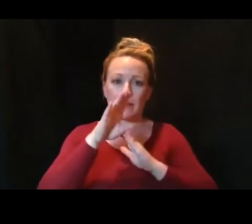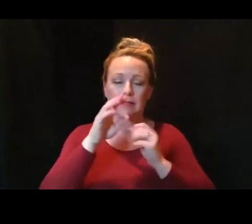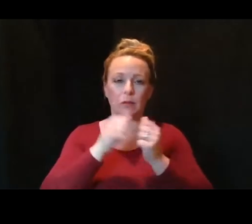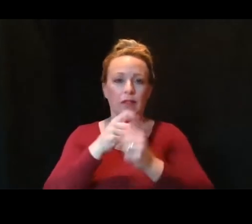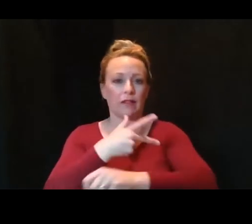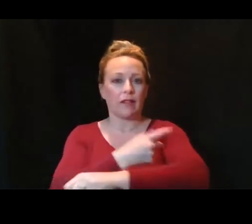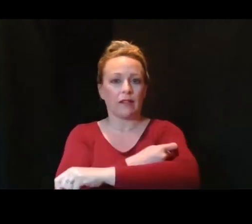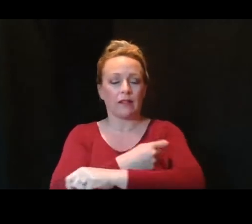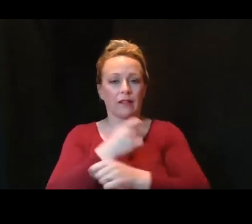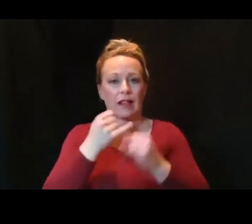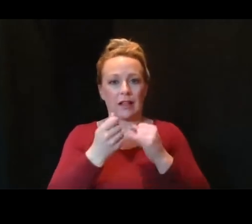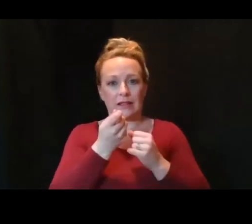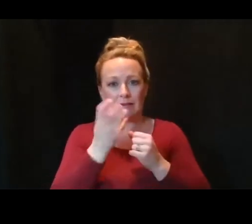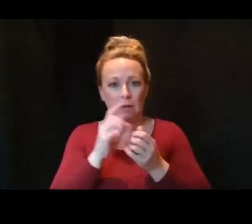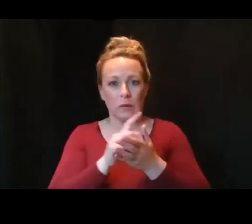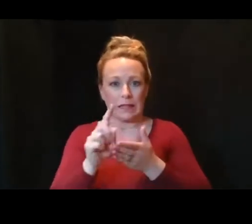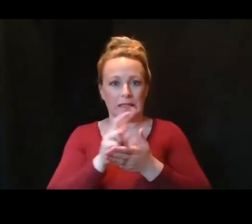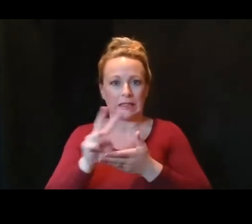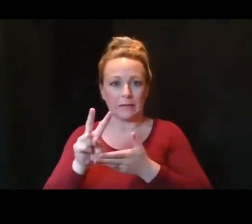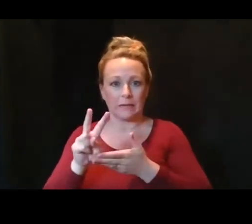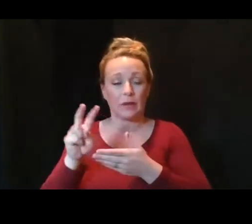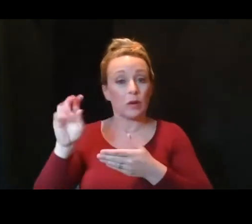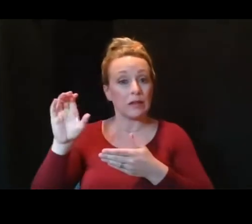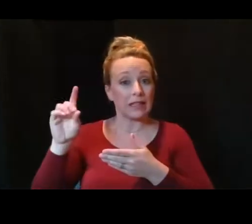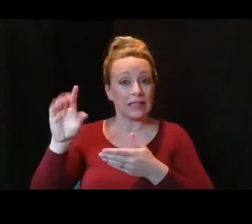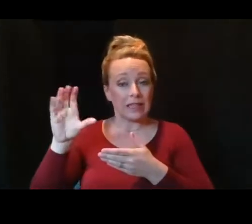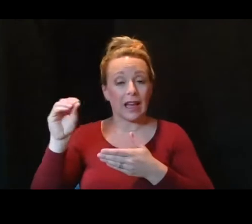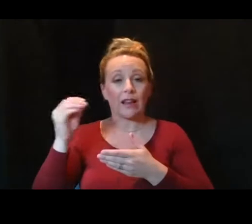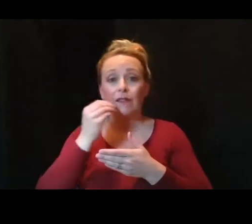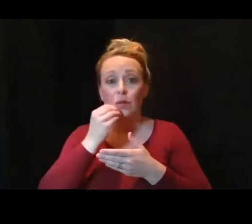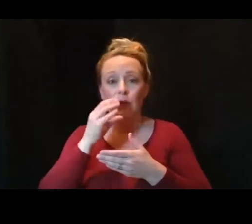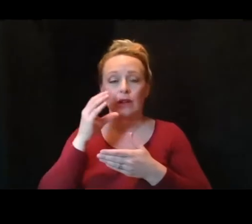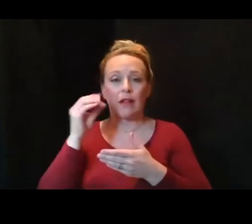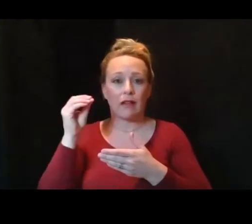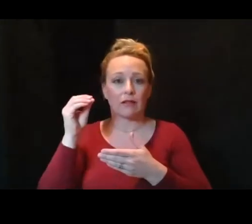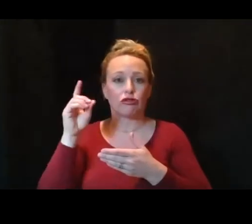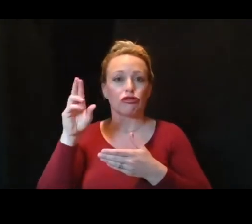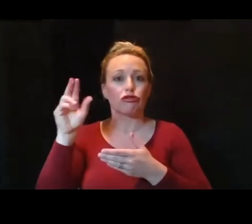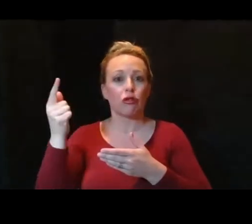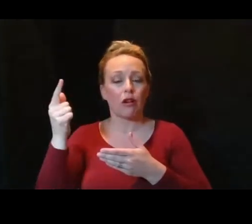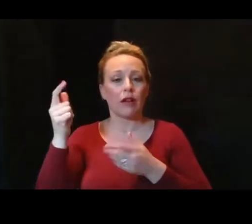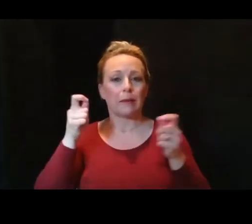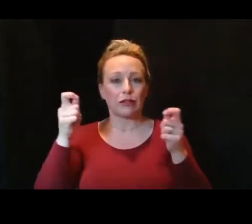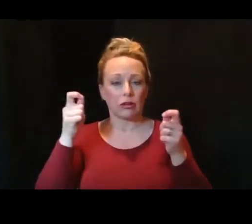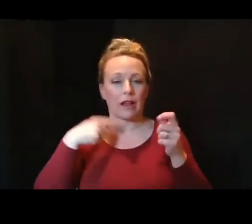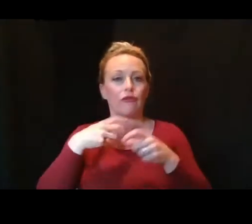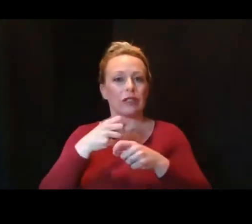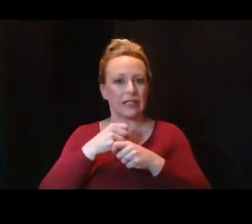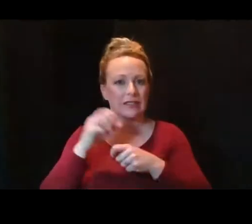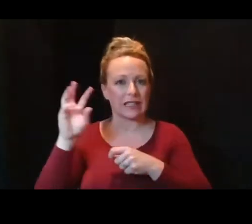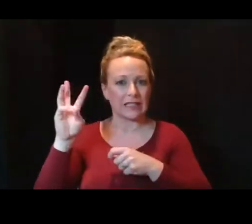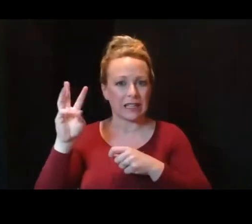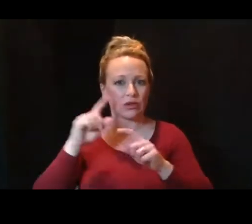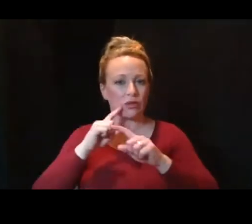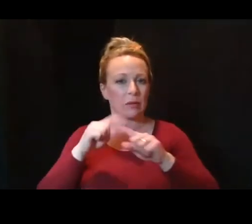the past several weeks. So the CDC and Food and Drug Administration have received six reports